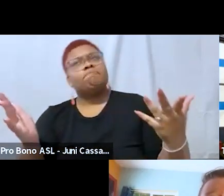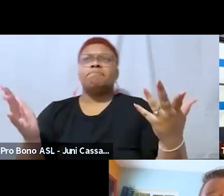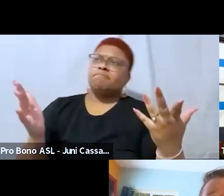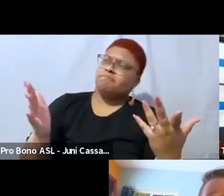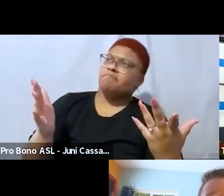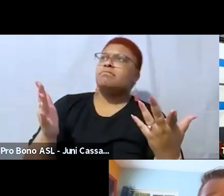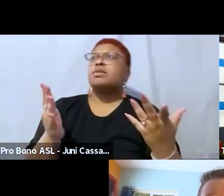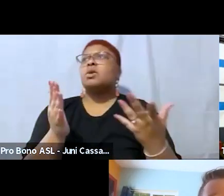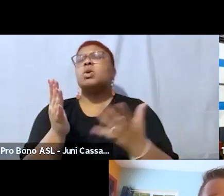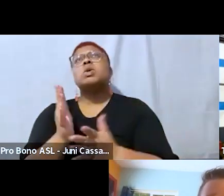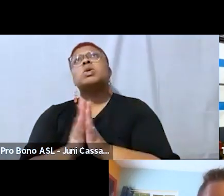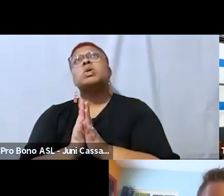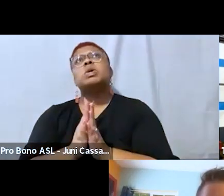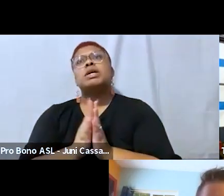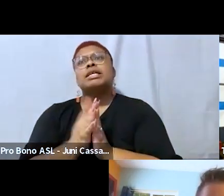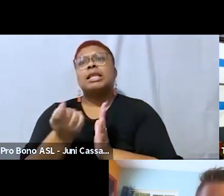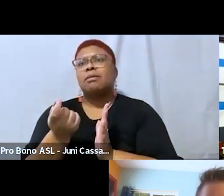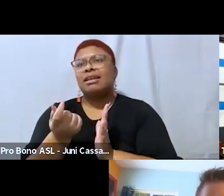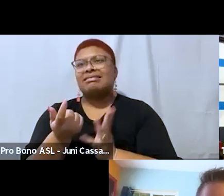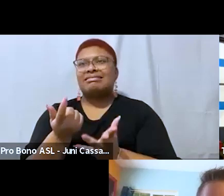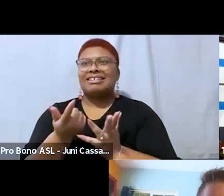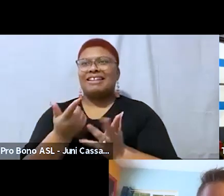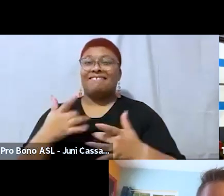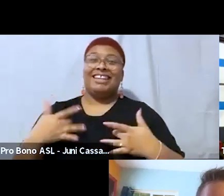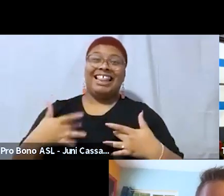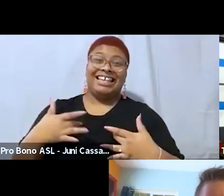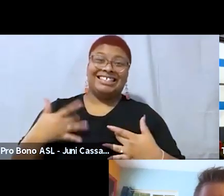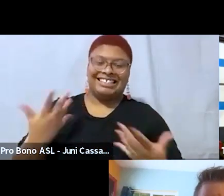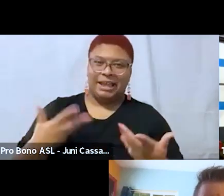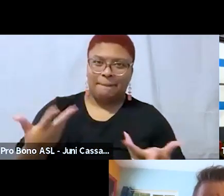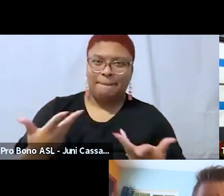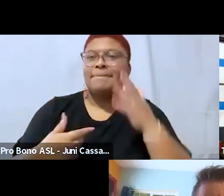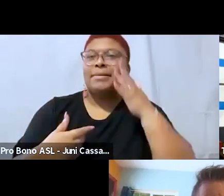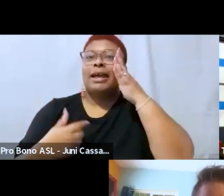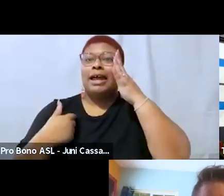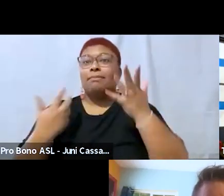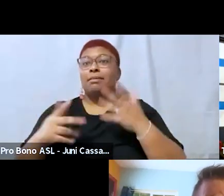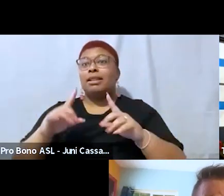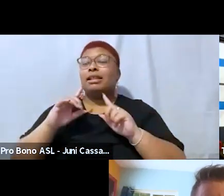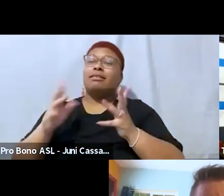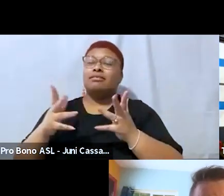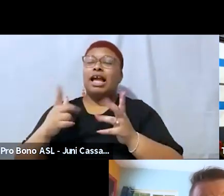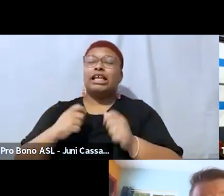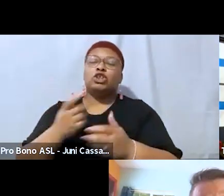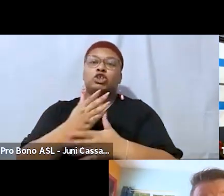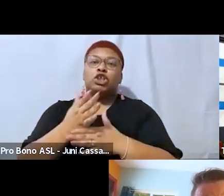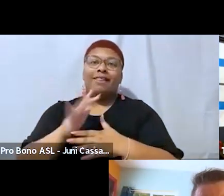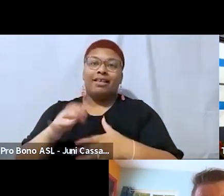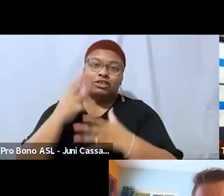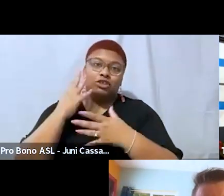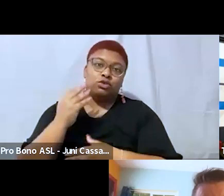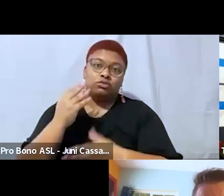of um i don't know just some feelings about it and felt like the answer to this is actually to tell the story as we understand it